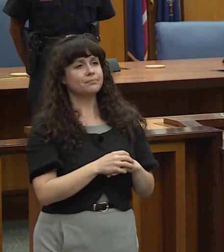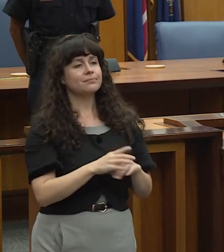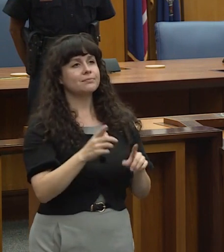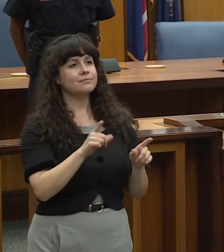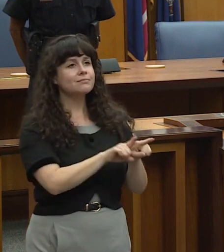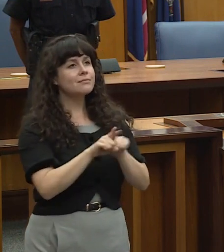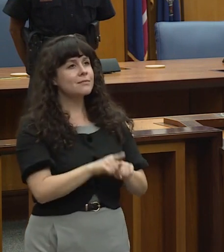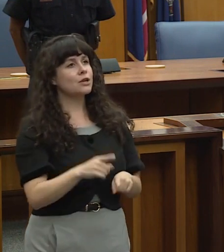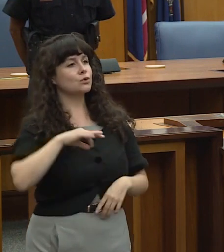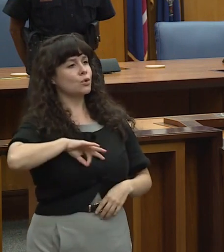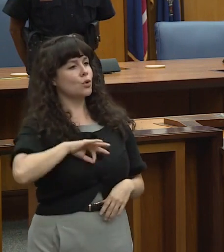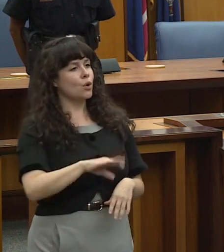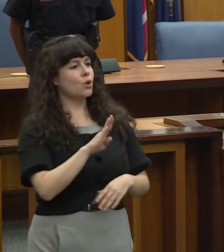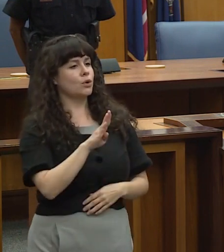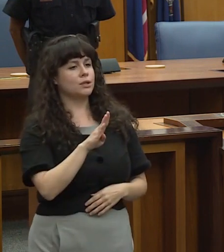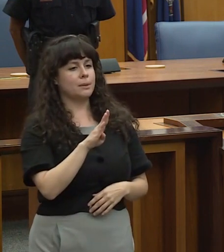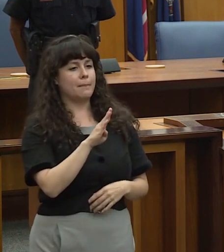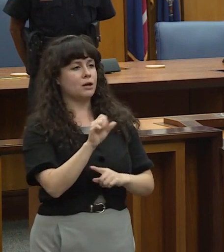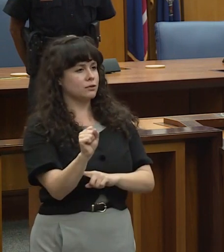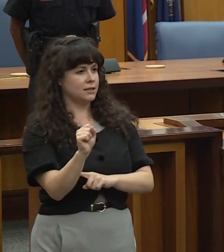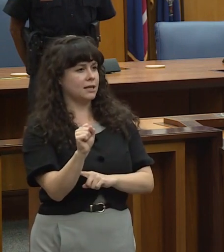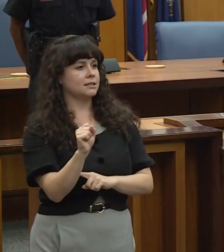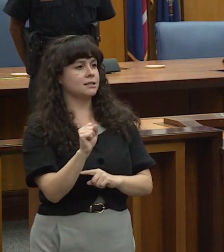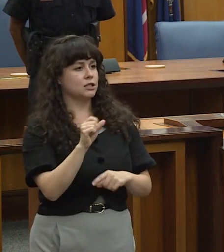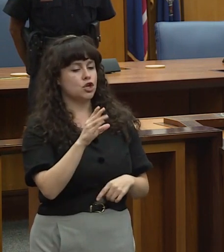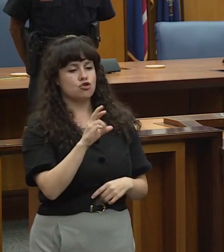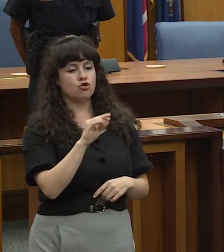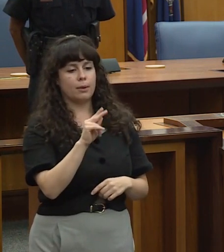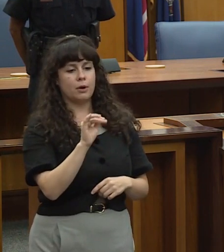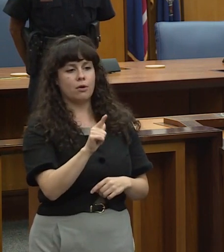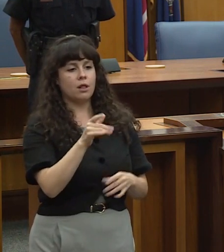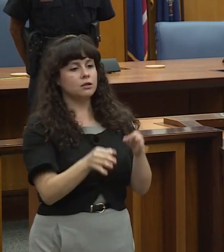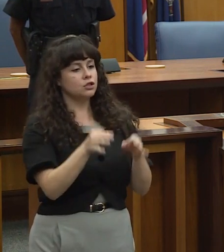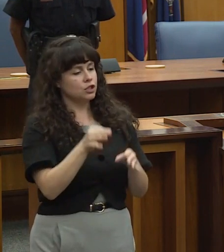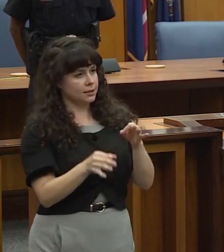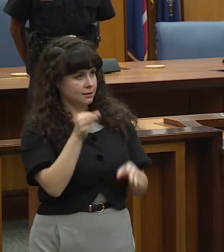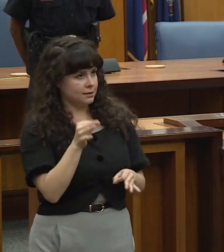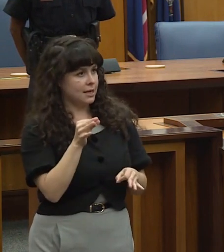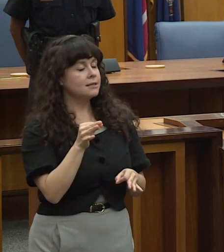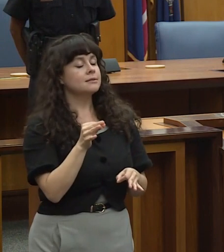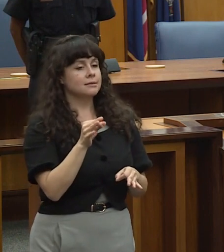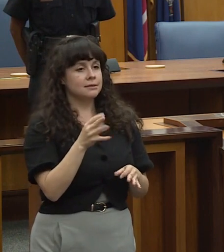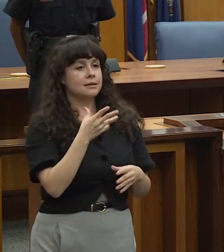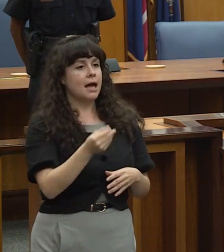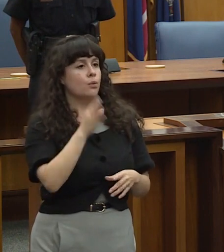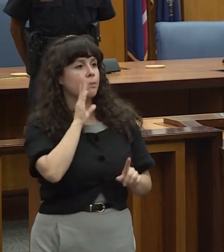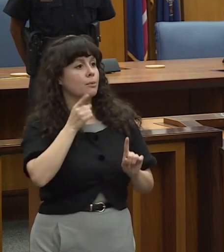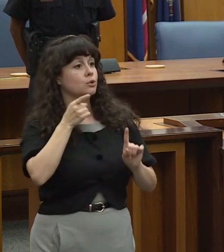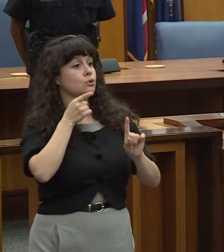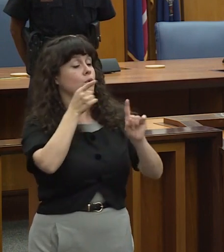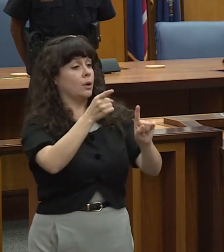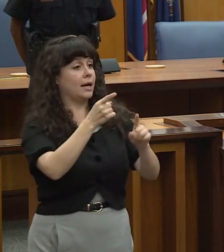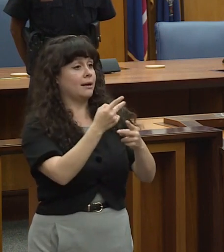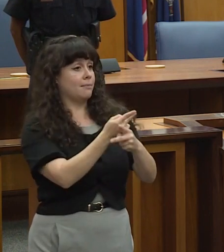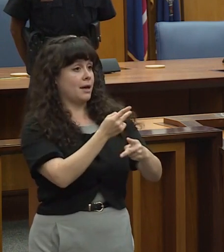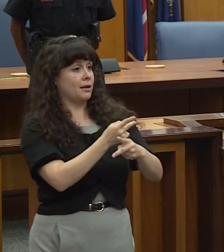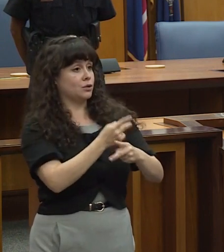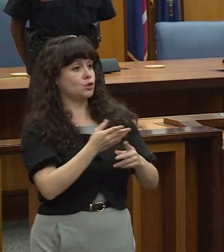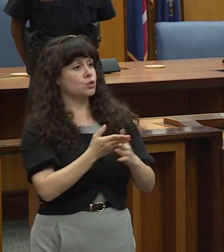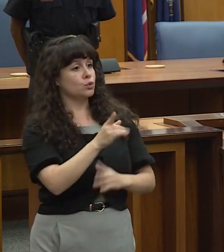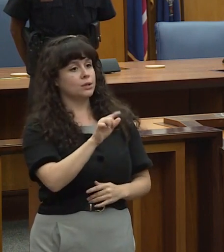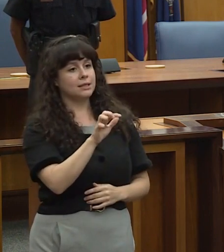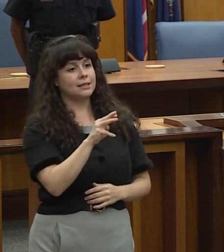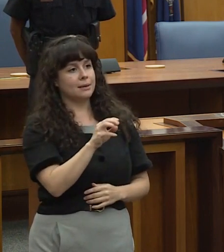of Science in Criminal Justice from Pfeiffer University and is pursuing a Master's in Public Administration through the Clemson